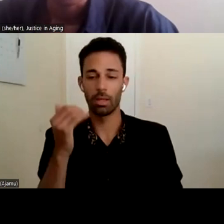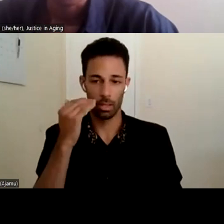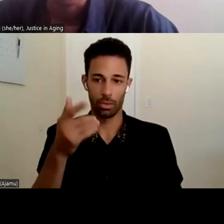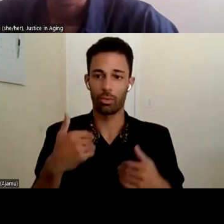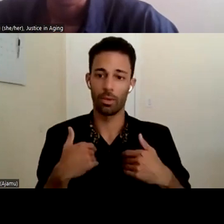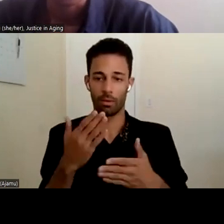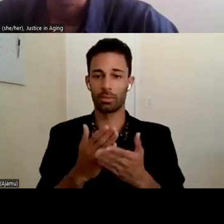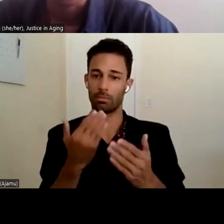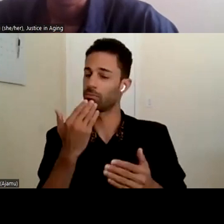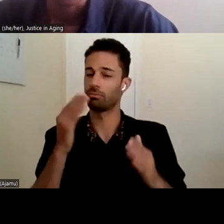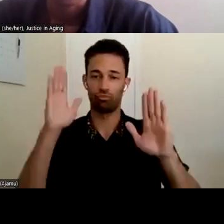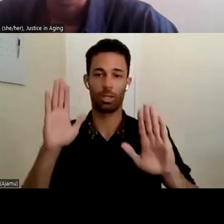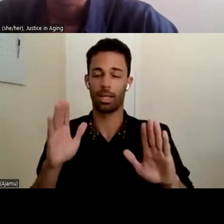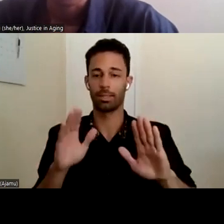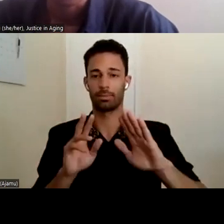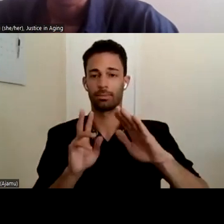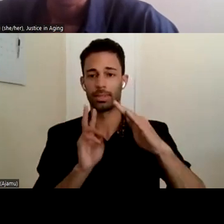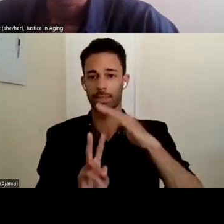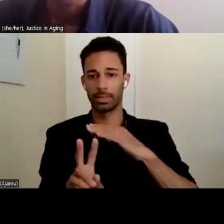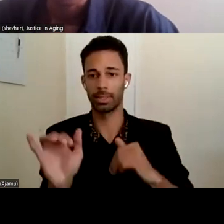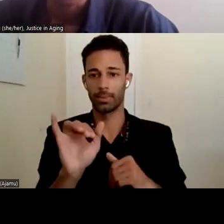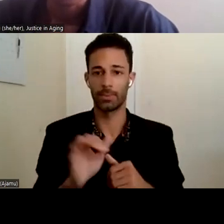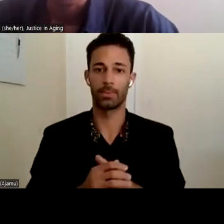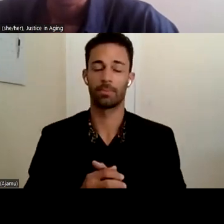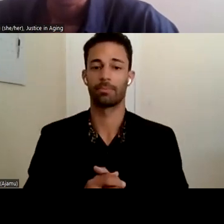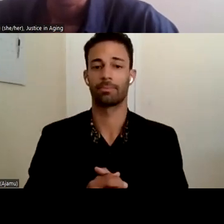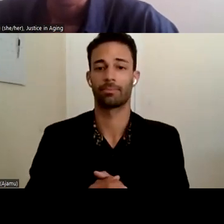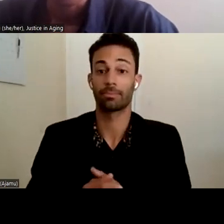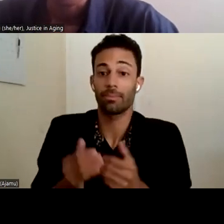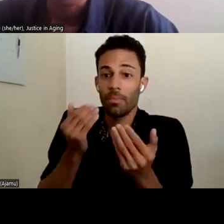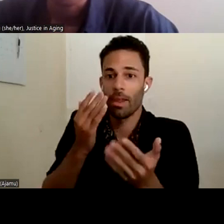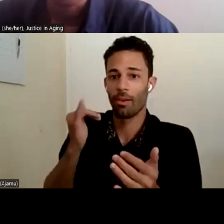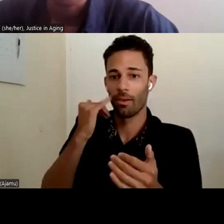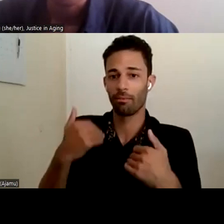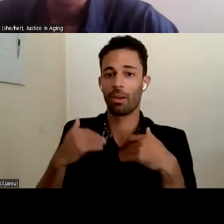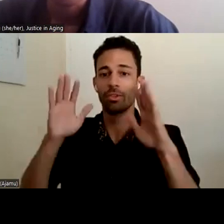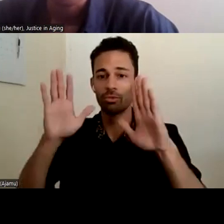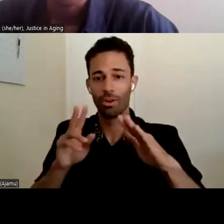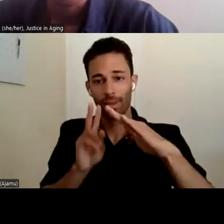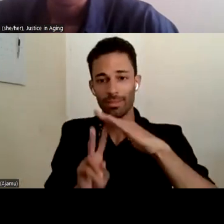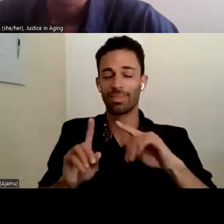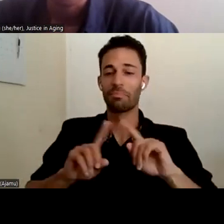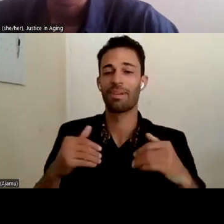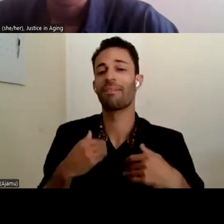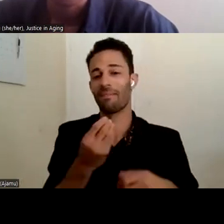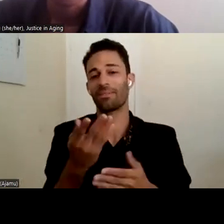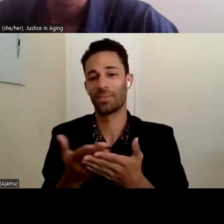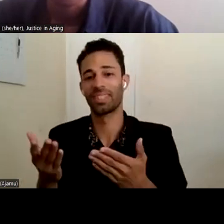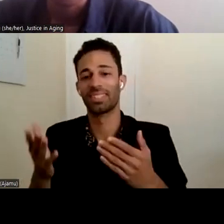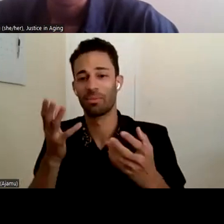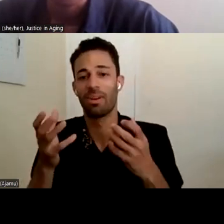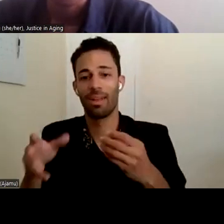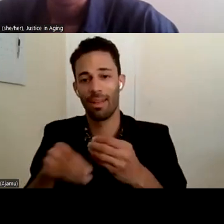insight as well. Well, I don't know if I have great insight, but I have a couple of things to add. Um,